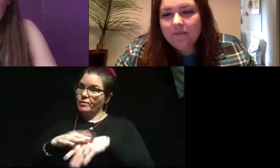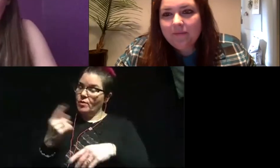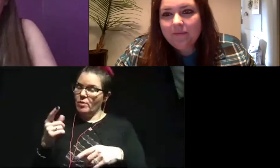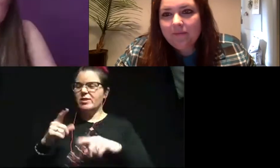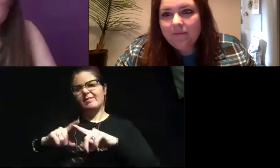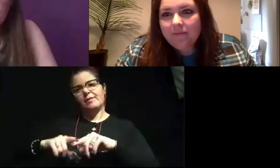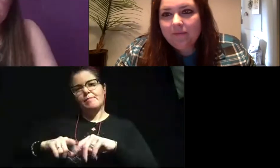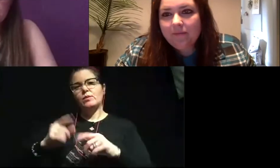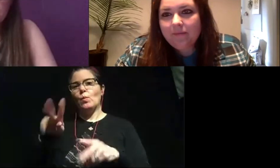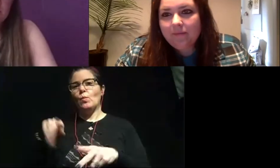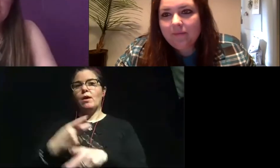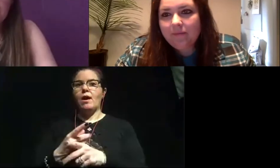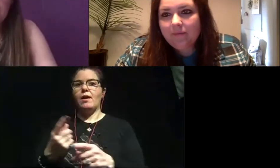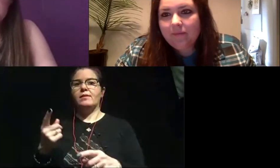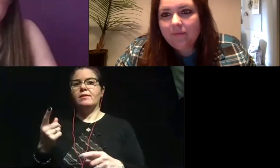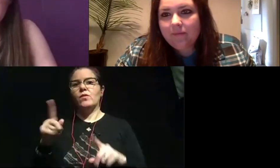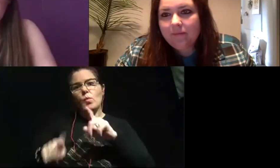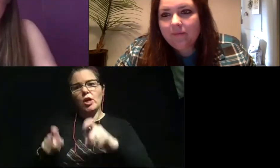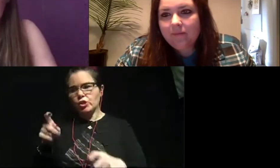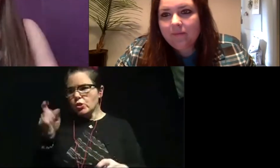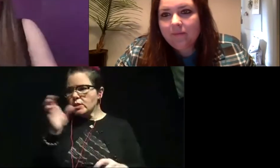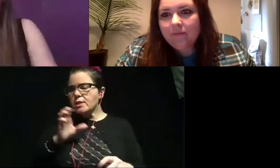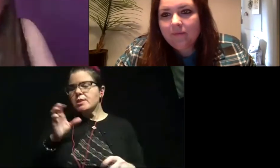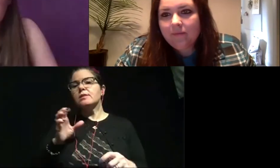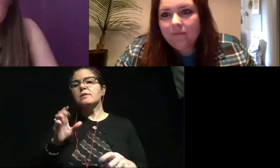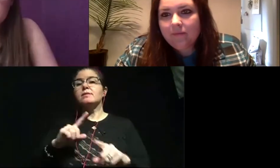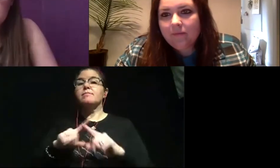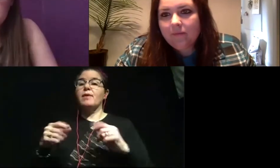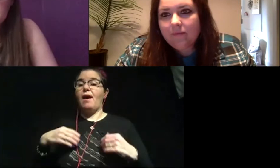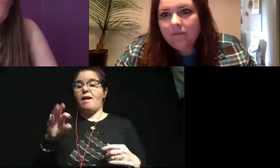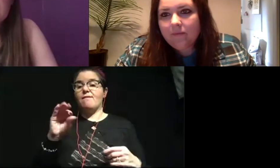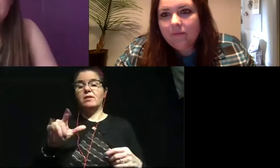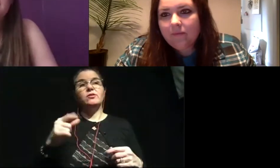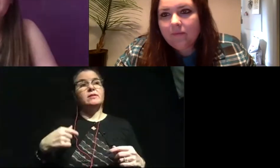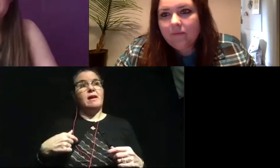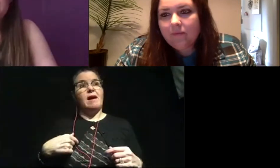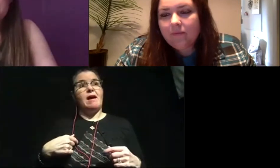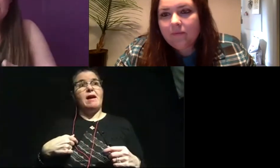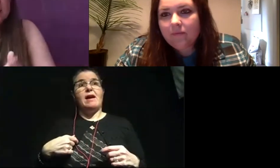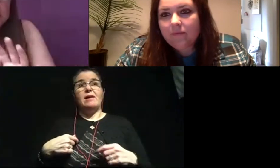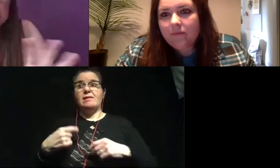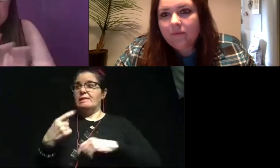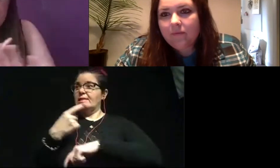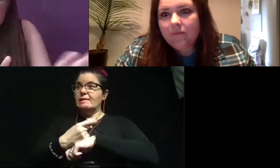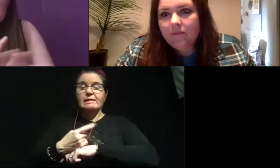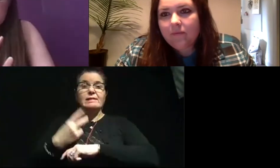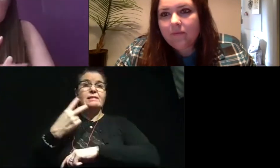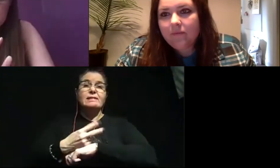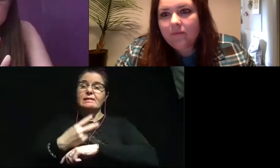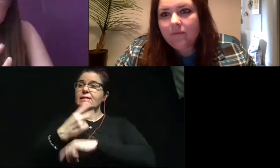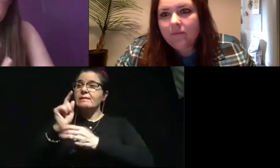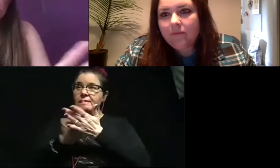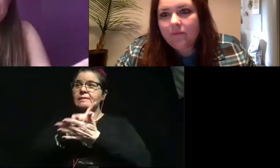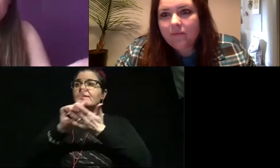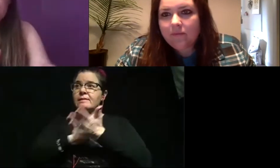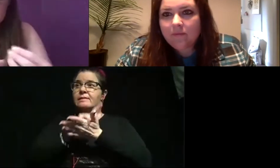on what type of question you're looking for. But I have fossils that I have spent days, literally hours and hours and